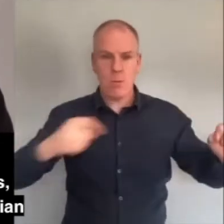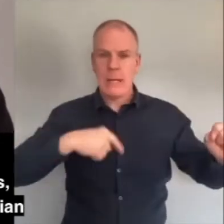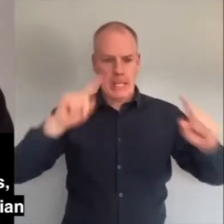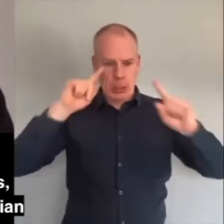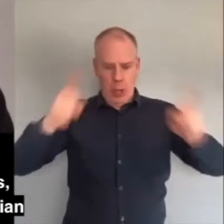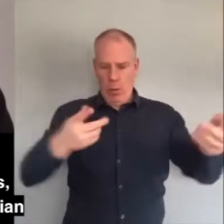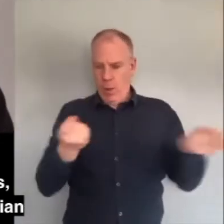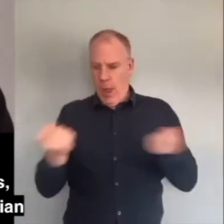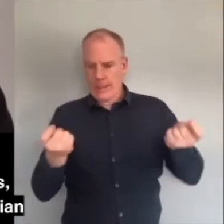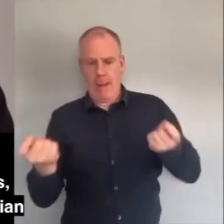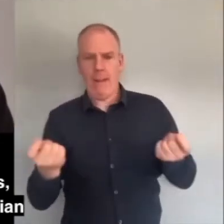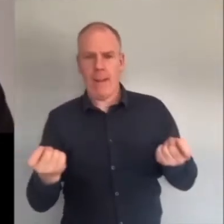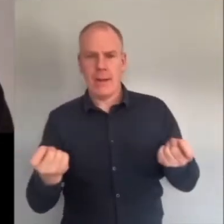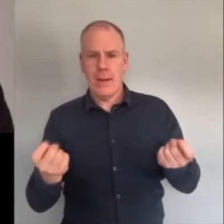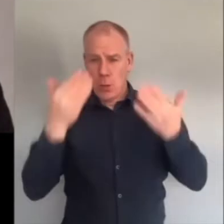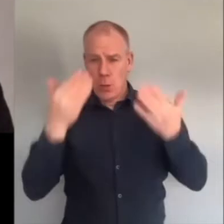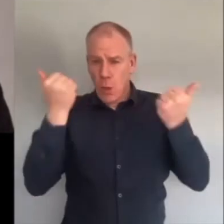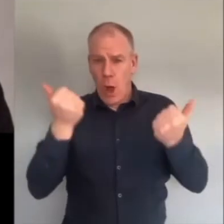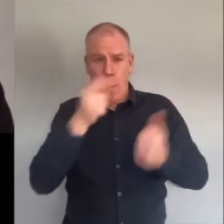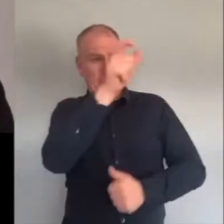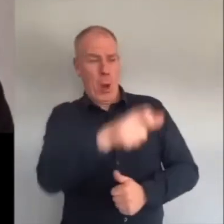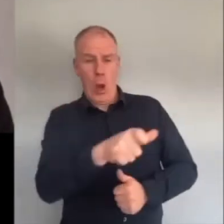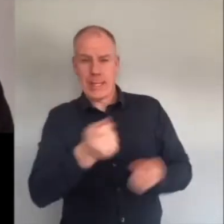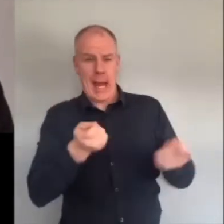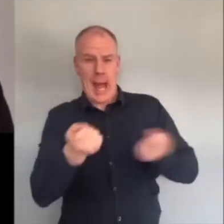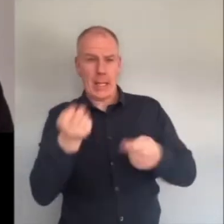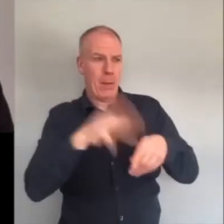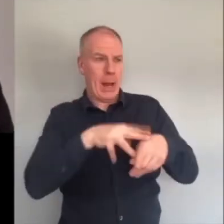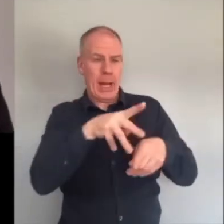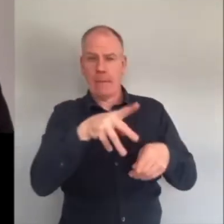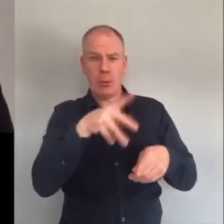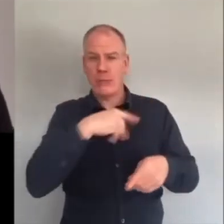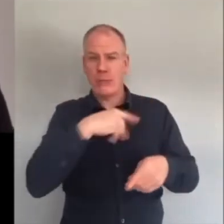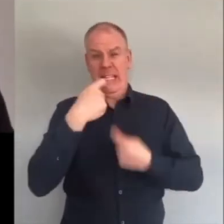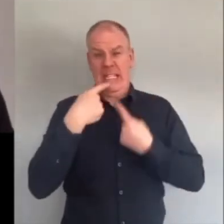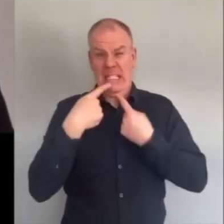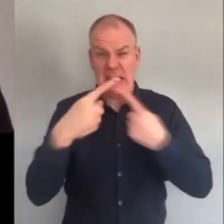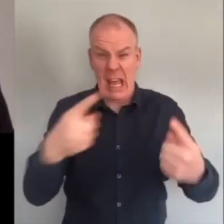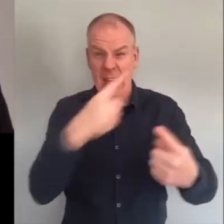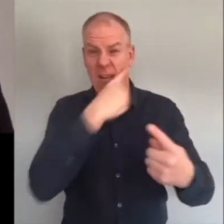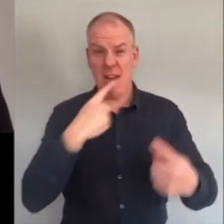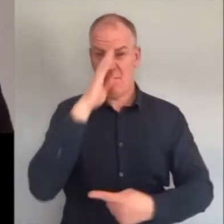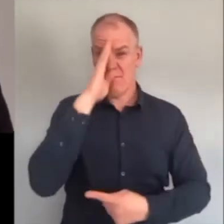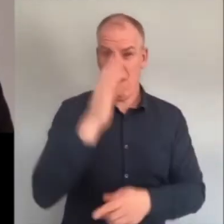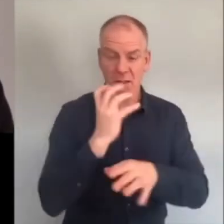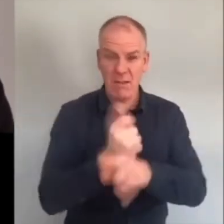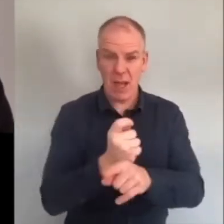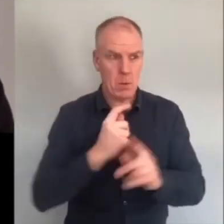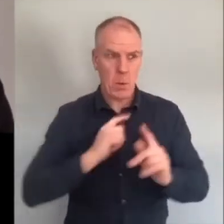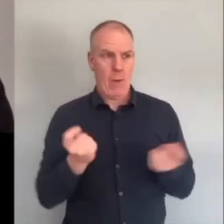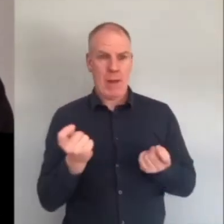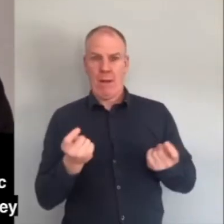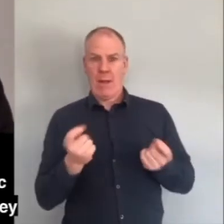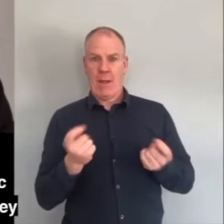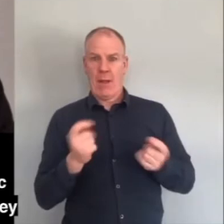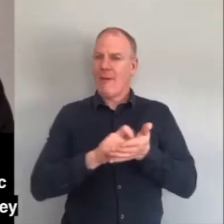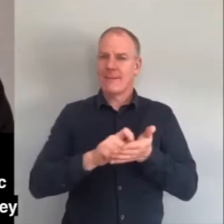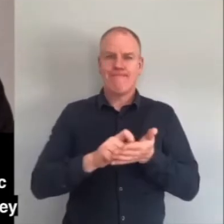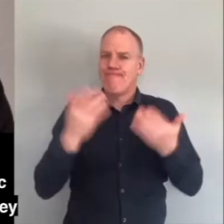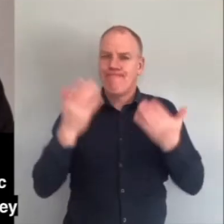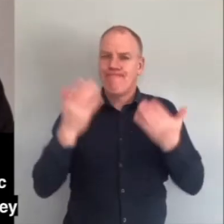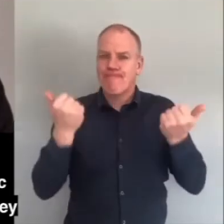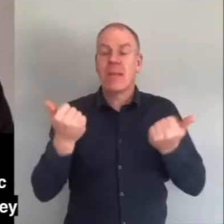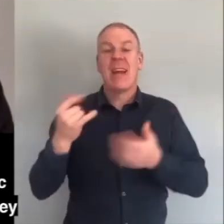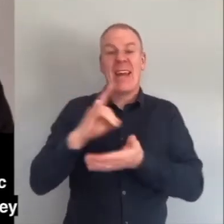handle a politician who just made unsubstantiated claims or lies all the time. Historically,